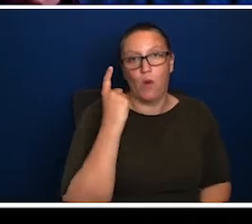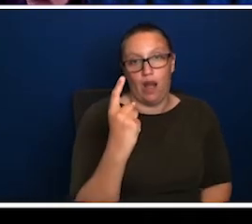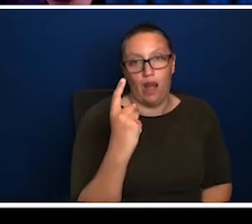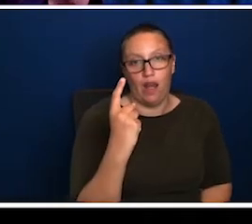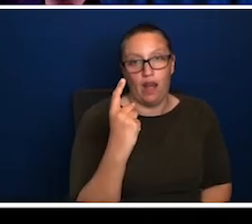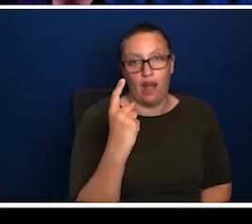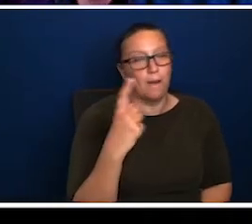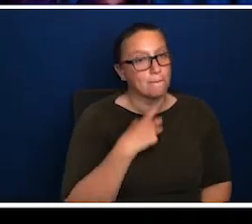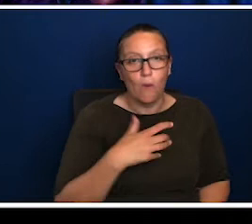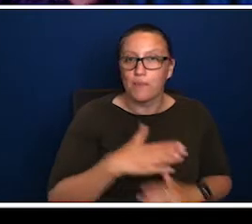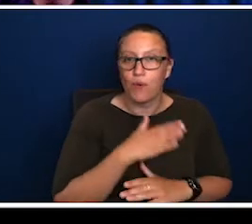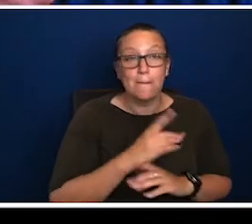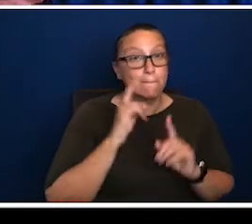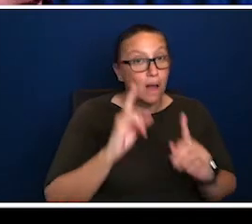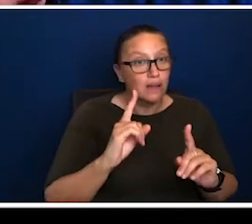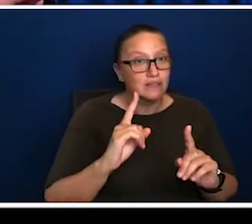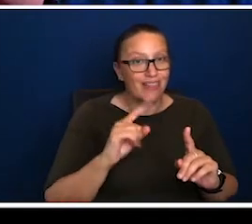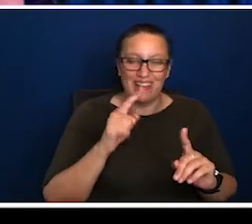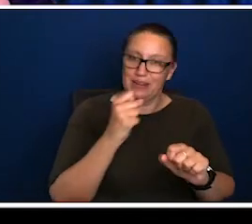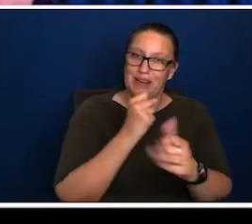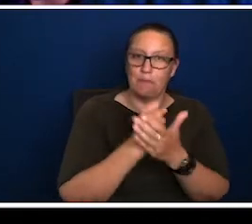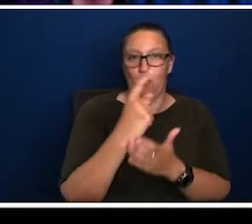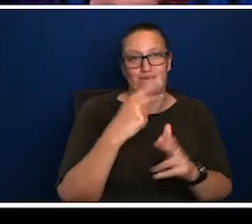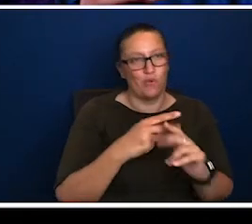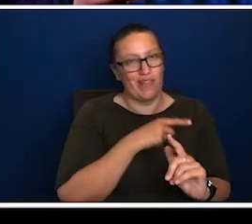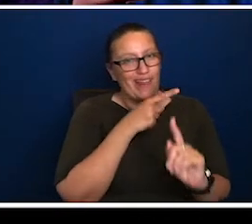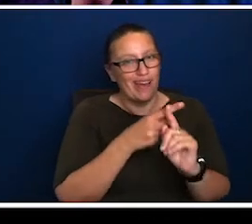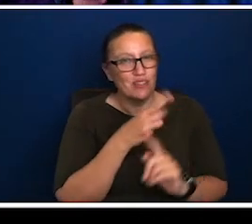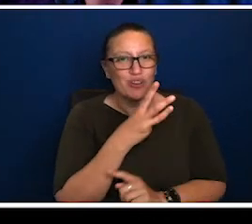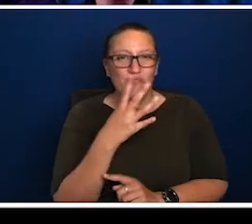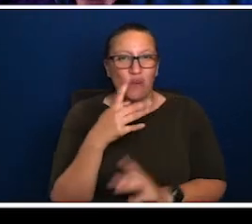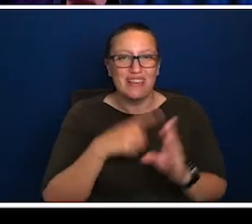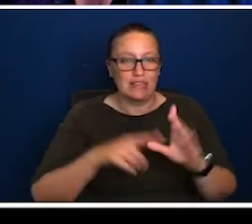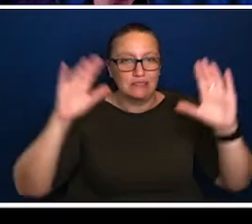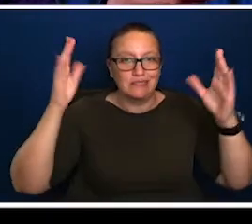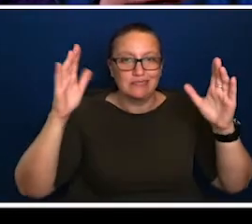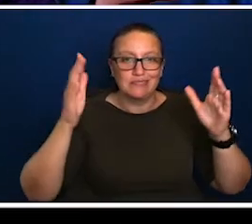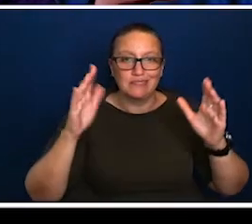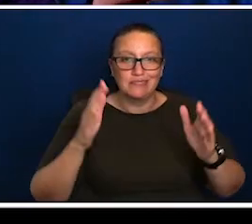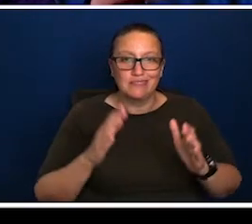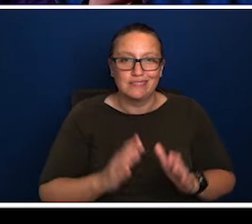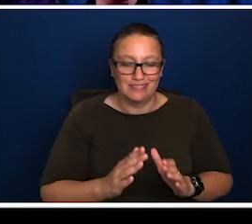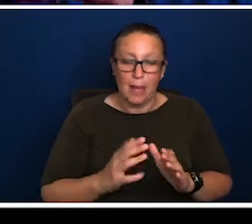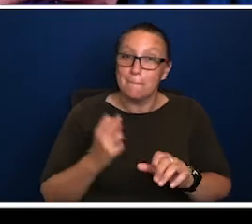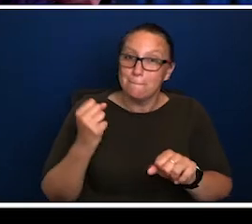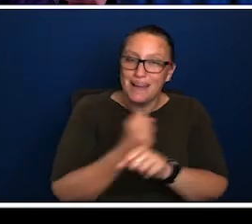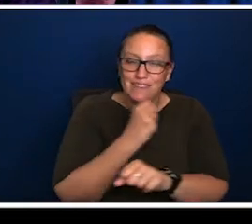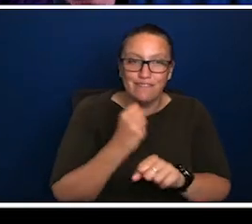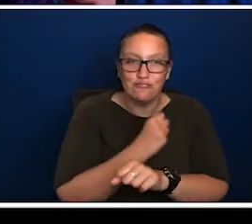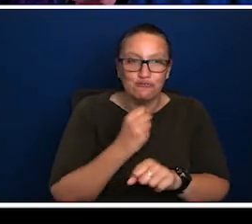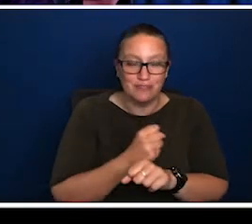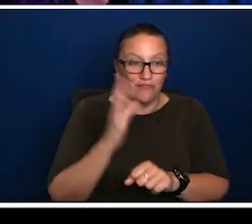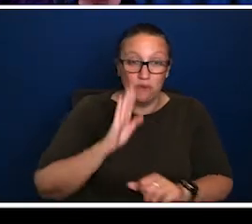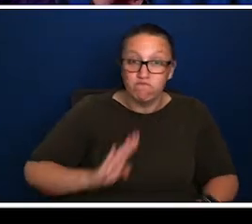and it's the largest employer, but it's been in sort of trend decline across all rich societies for the last 30 to 40 years. Basically,